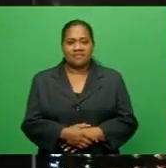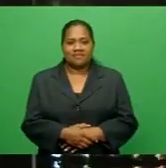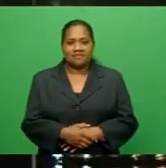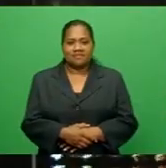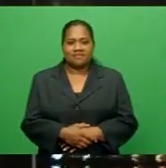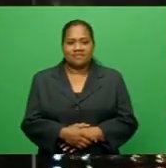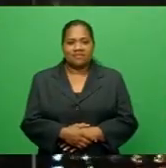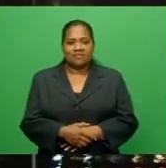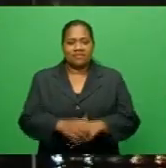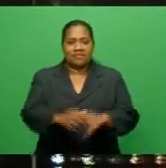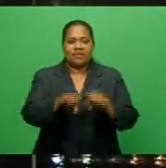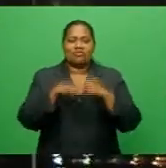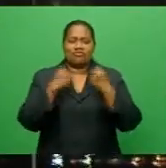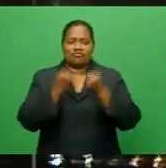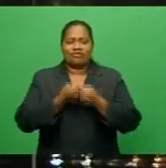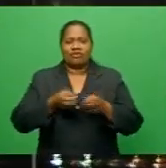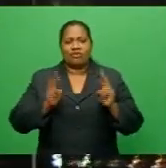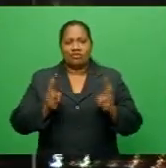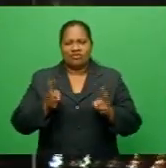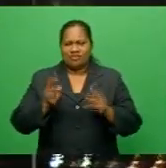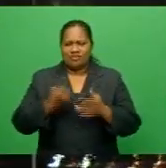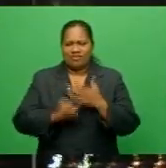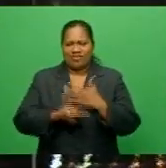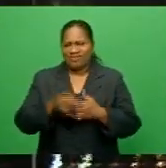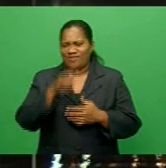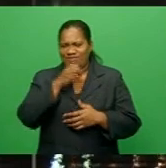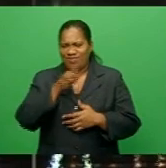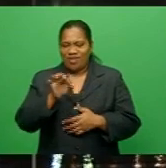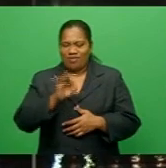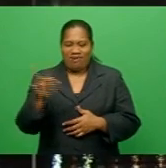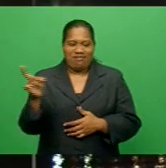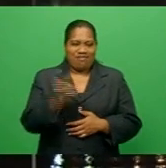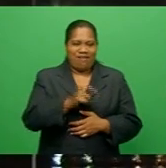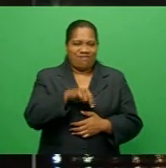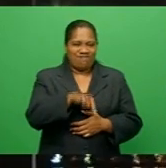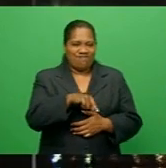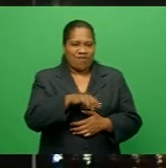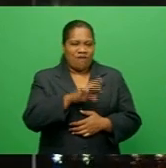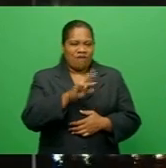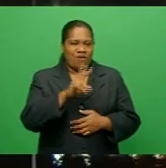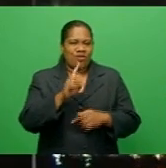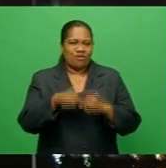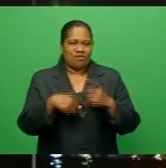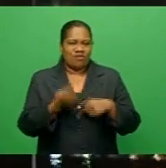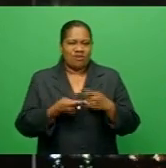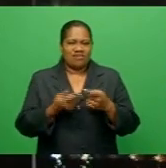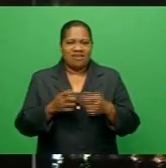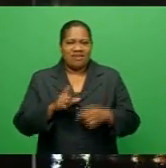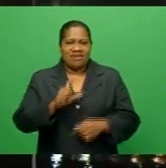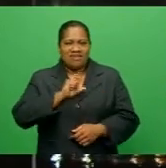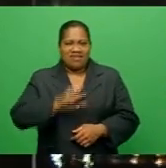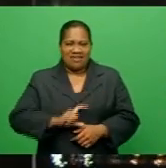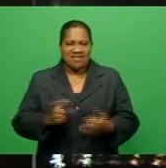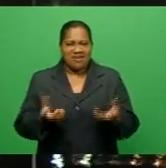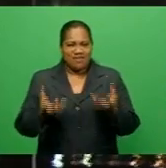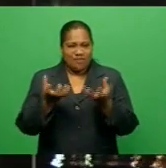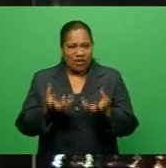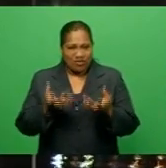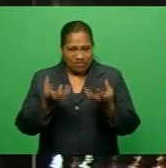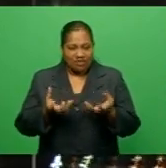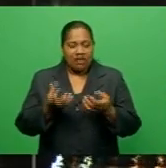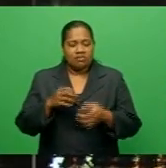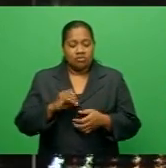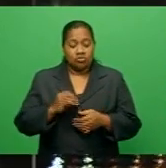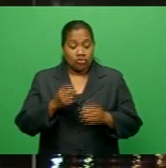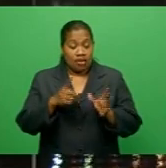Social norms restrict men from coming into public spaces regarding prostate and testicular cancer. Attorney General ISI